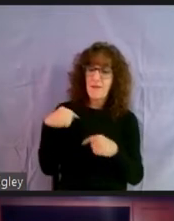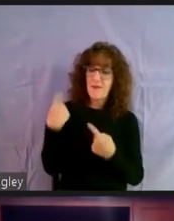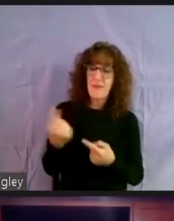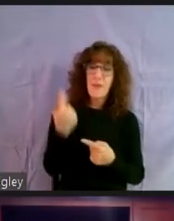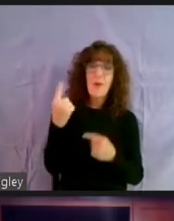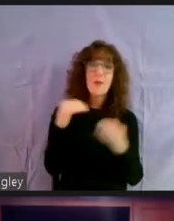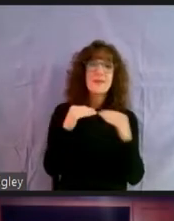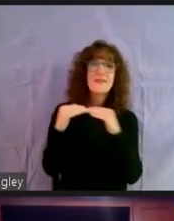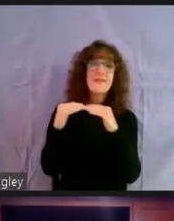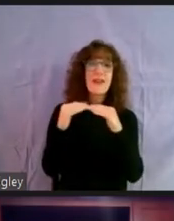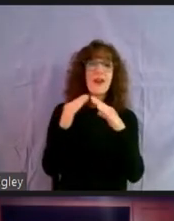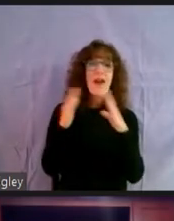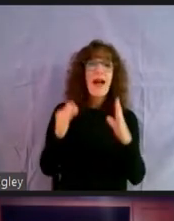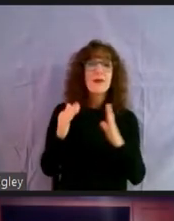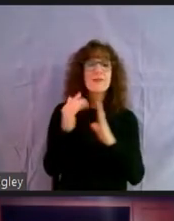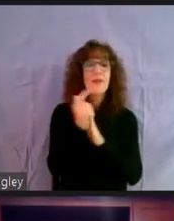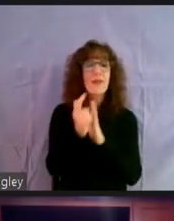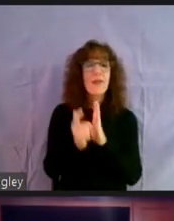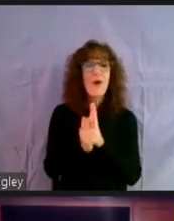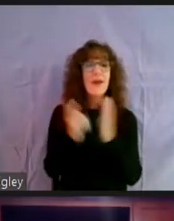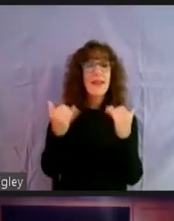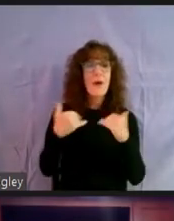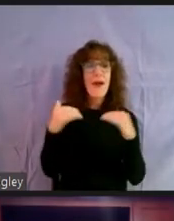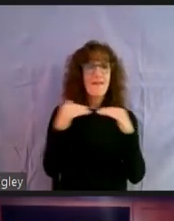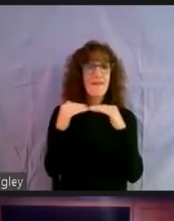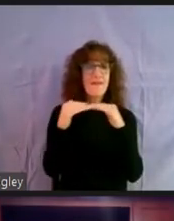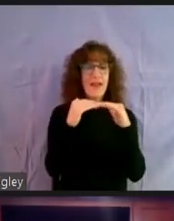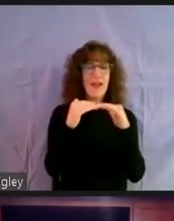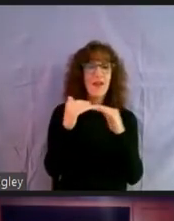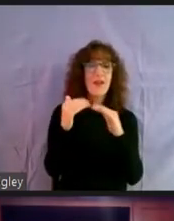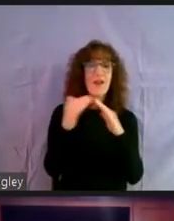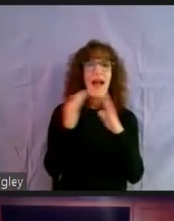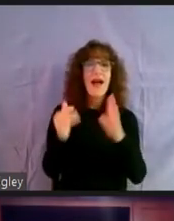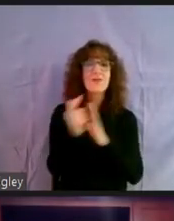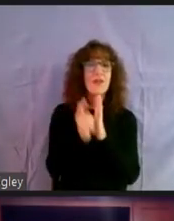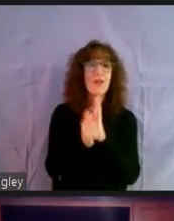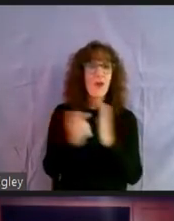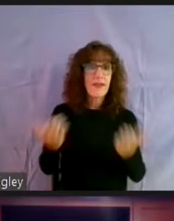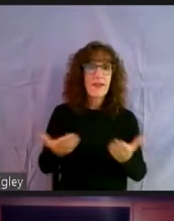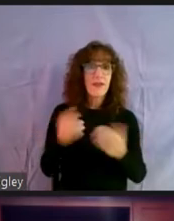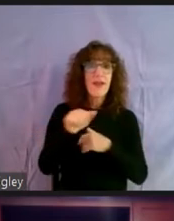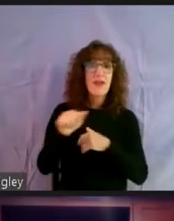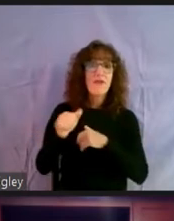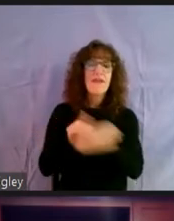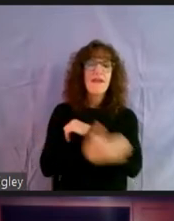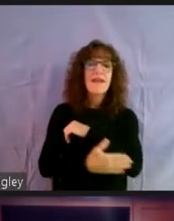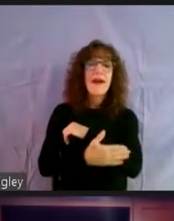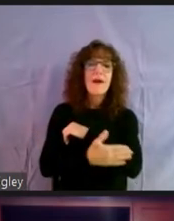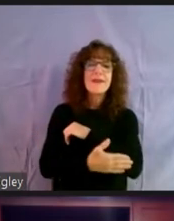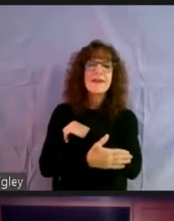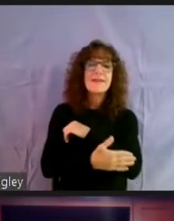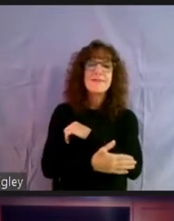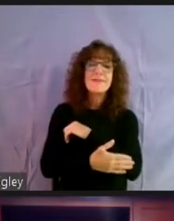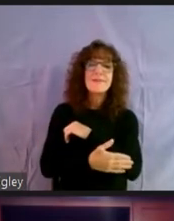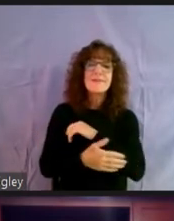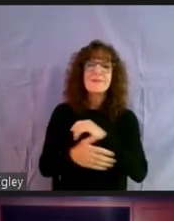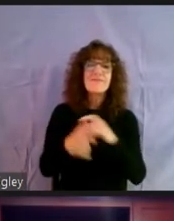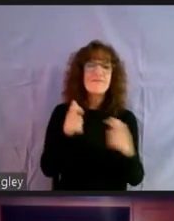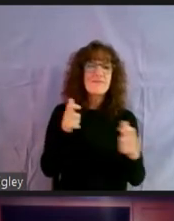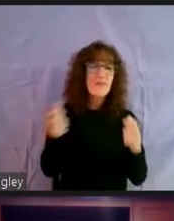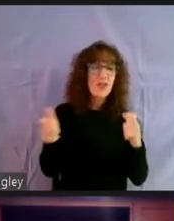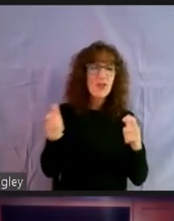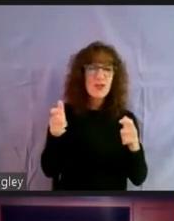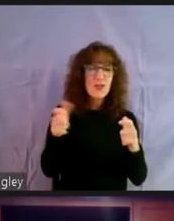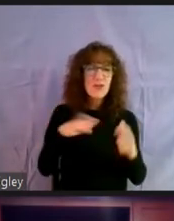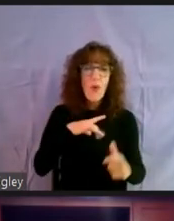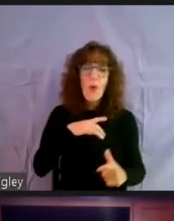housing law. We now have a fair housing law in Anne Arundel County. How huge is that?